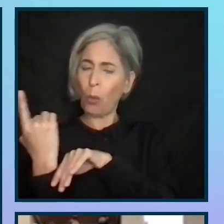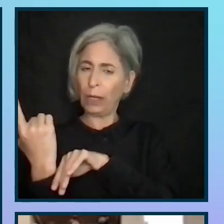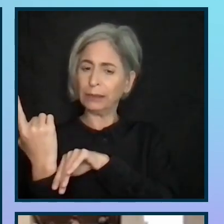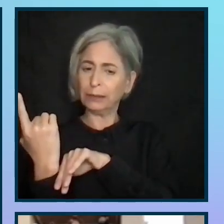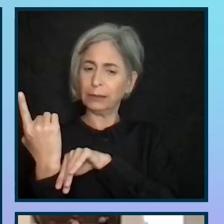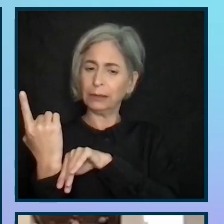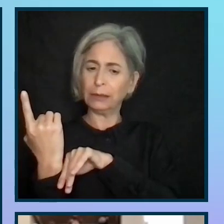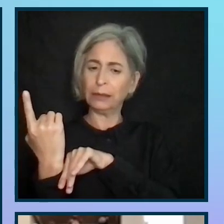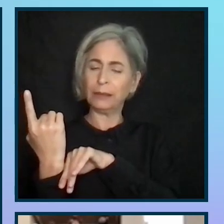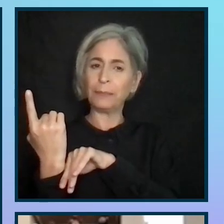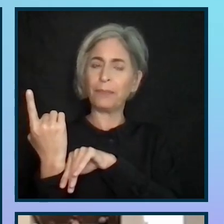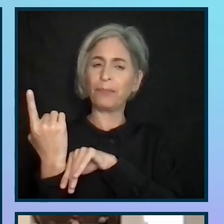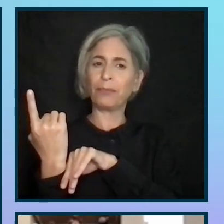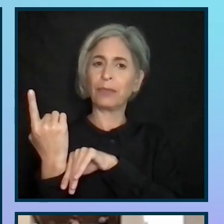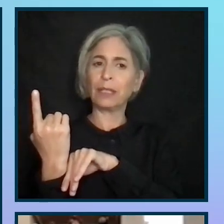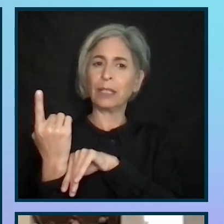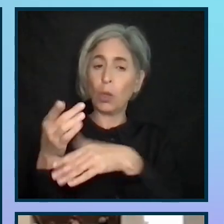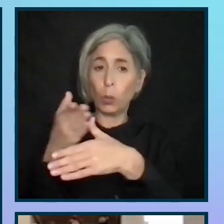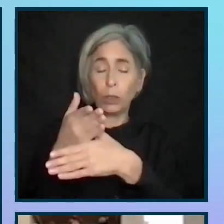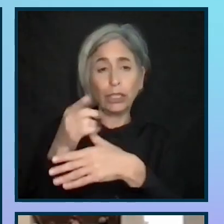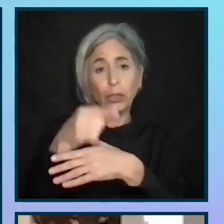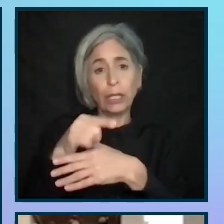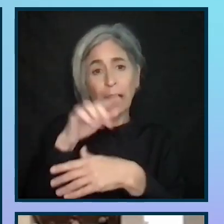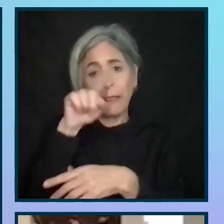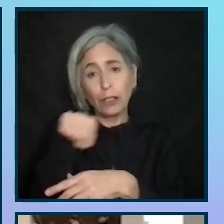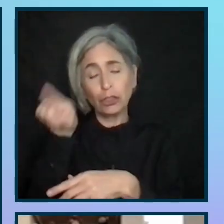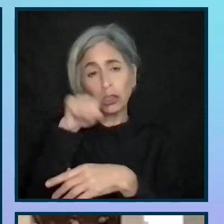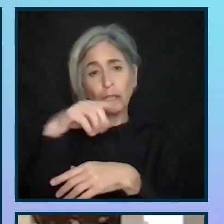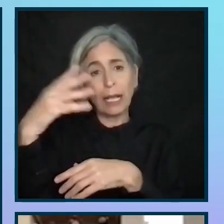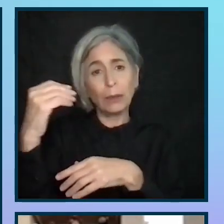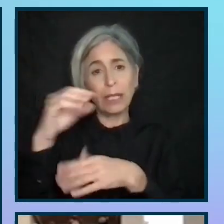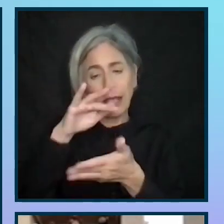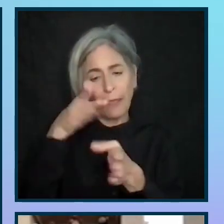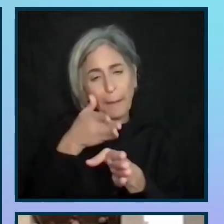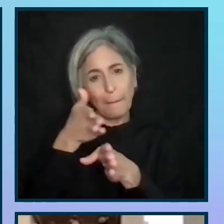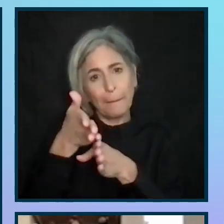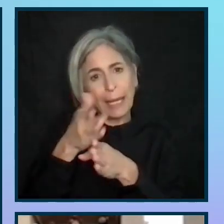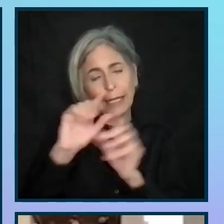As with last time, we're showing this with a circle outside of the main group.